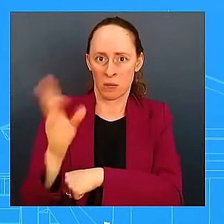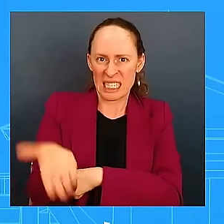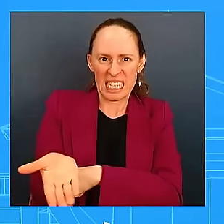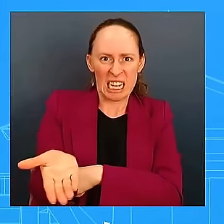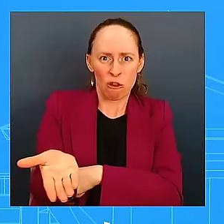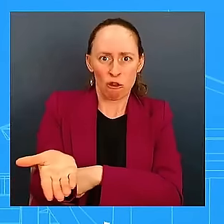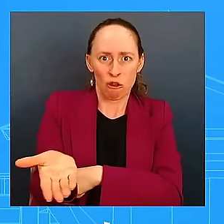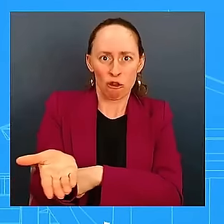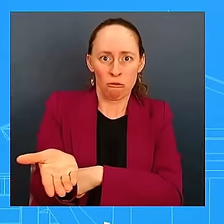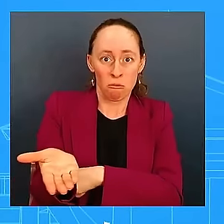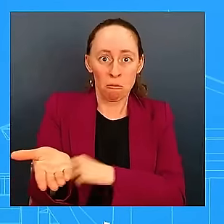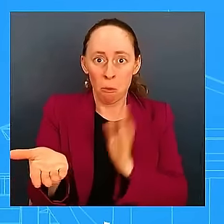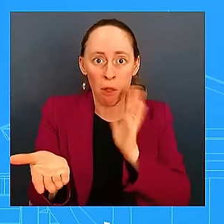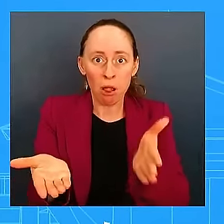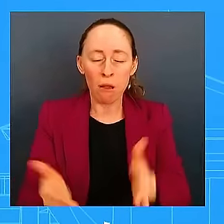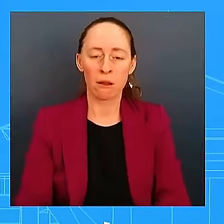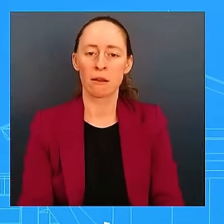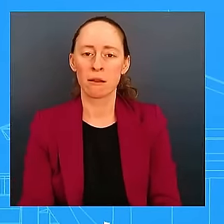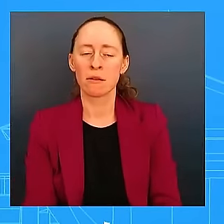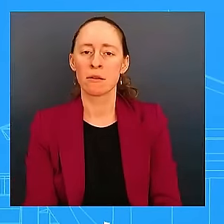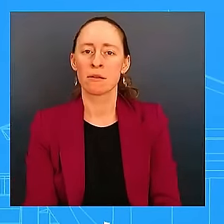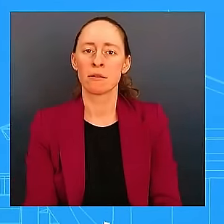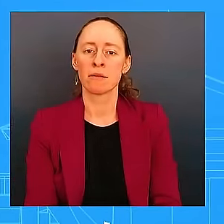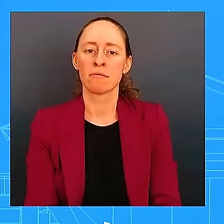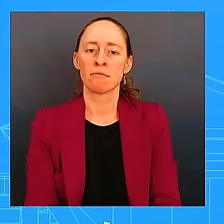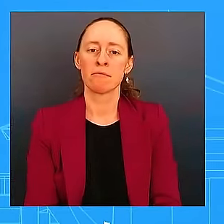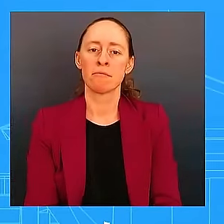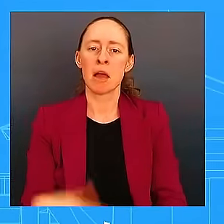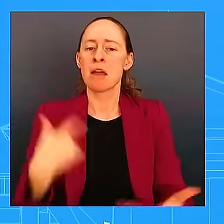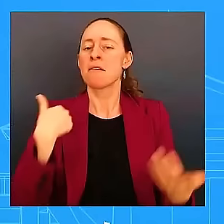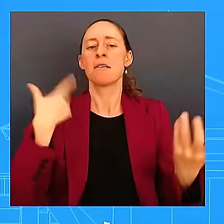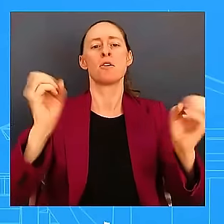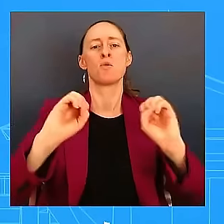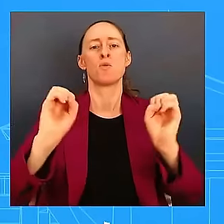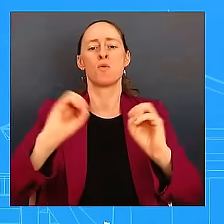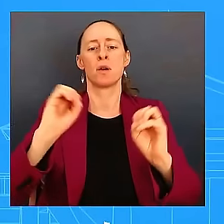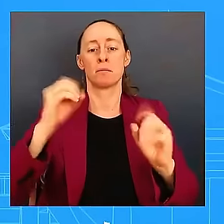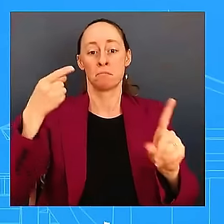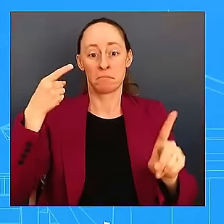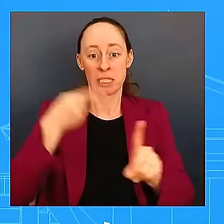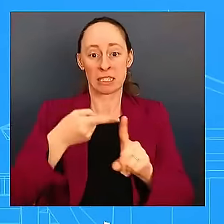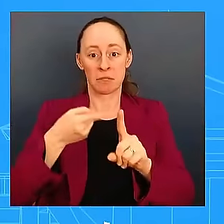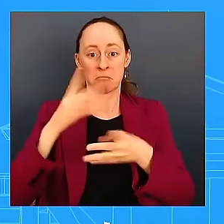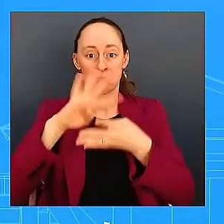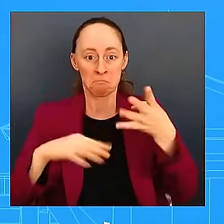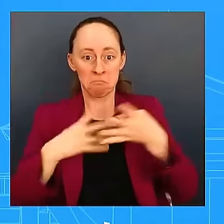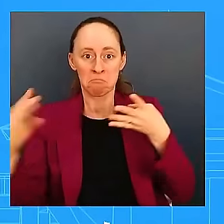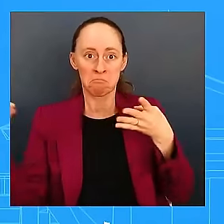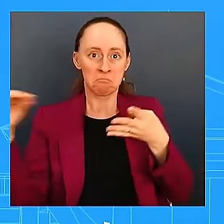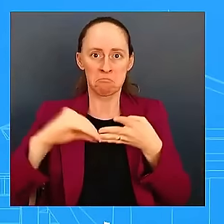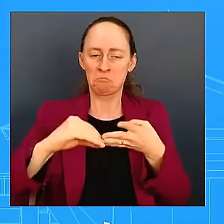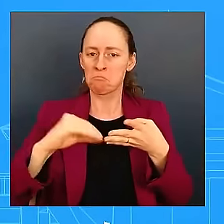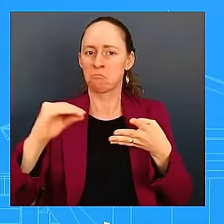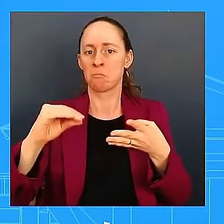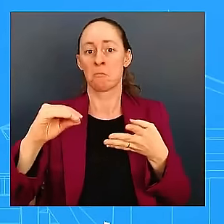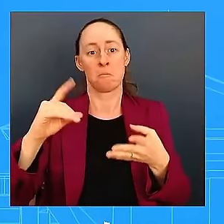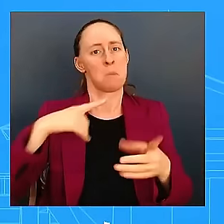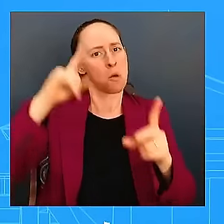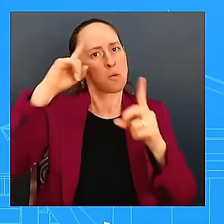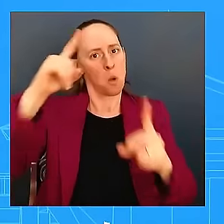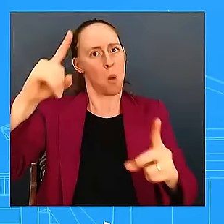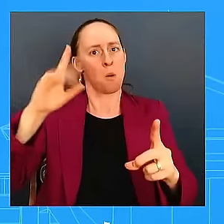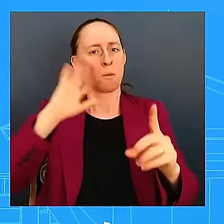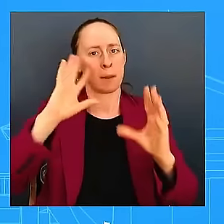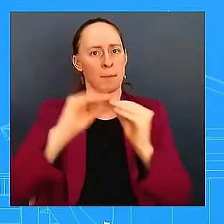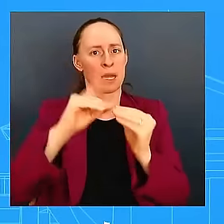in New York are meeting. And so I will just leave it there. And they're in regular conversation as it relates to